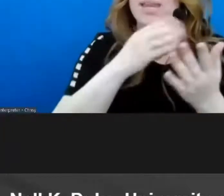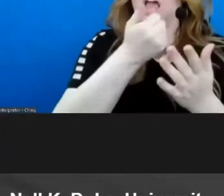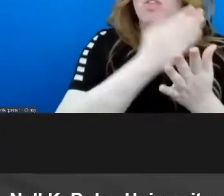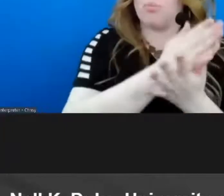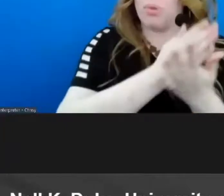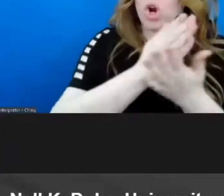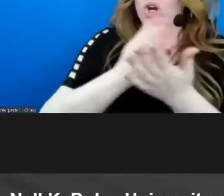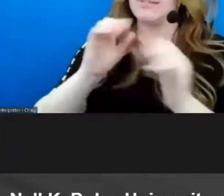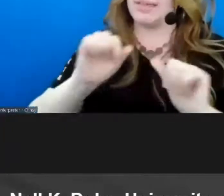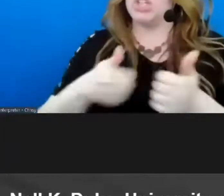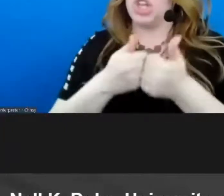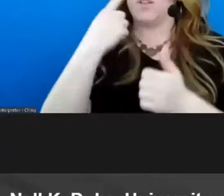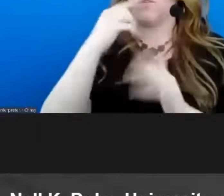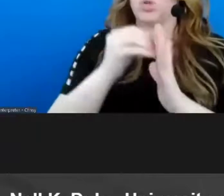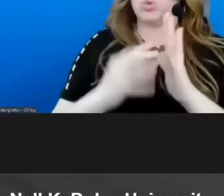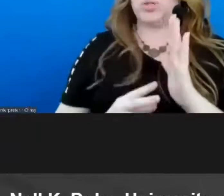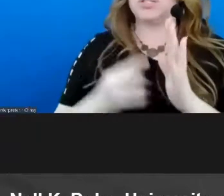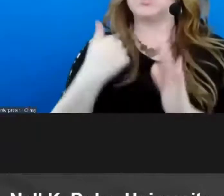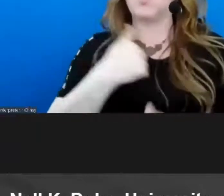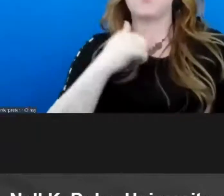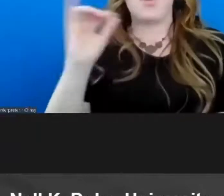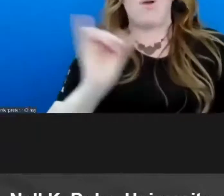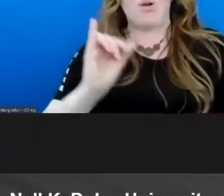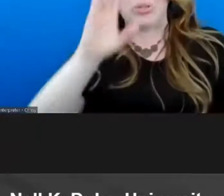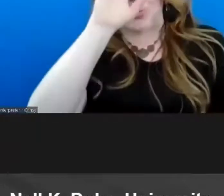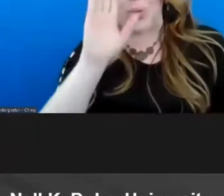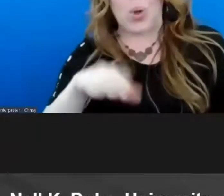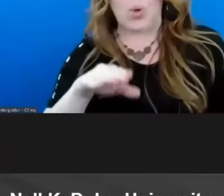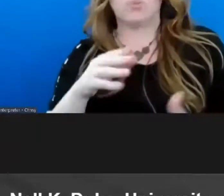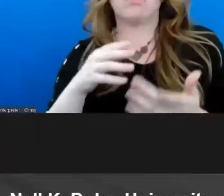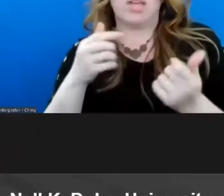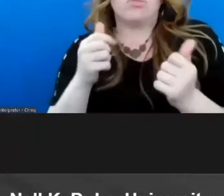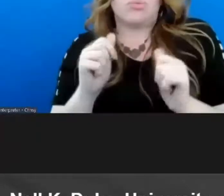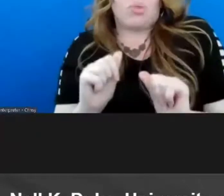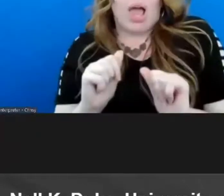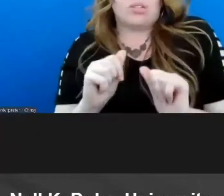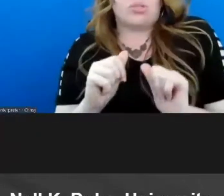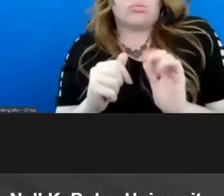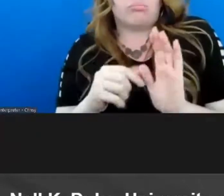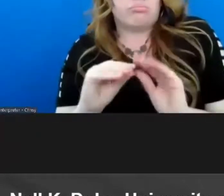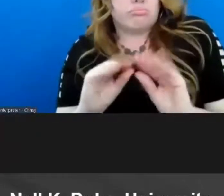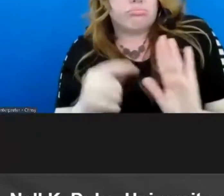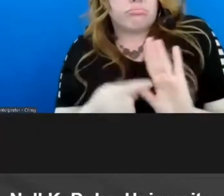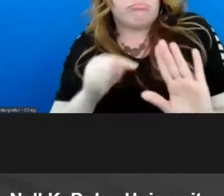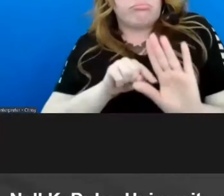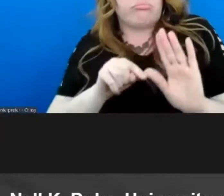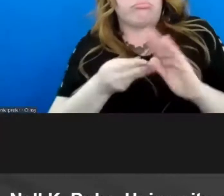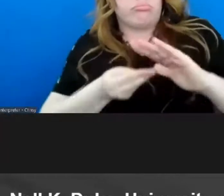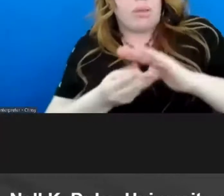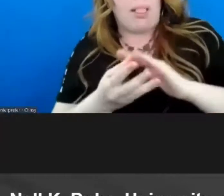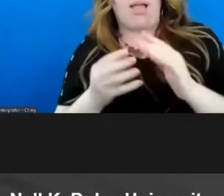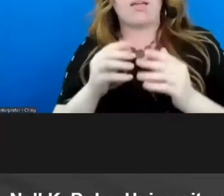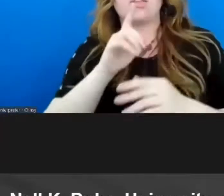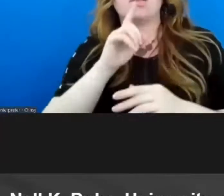for students we also know and i've tried to at least imply this in the presentation that there's reciprocity it's